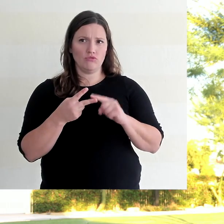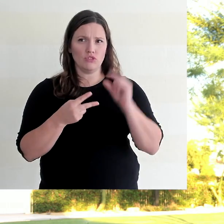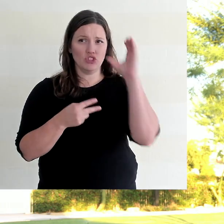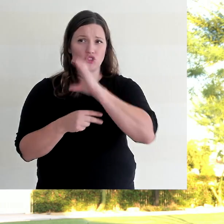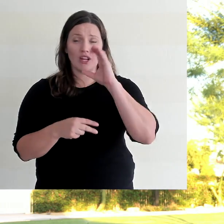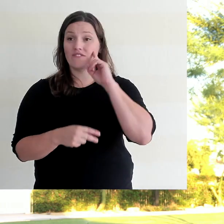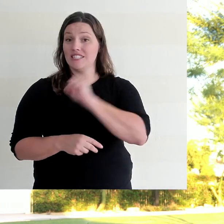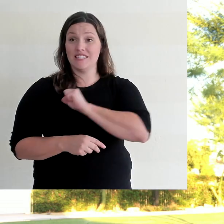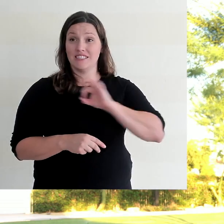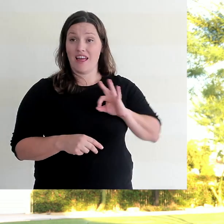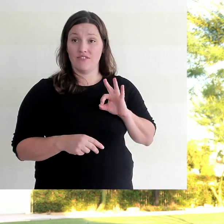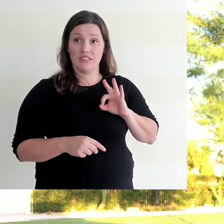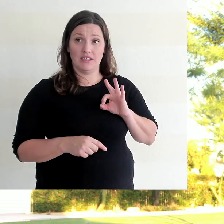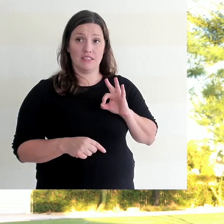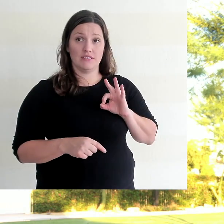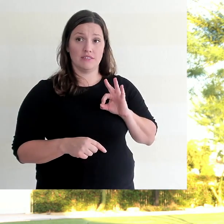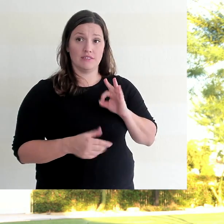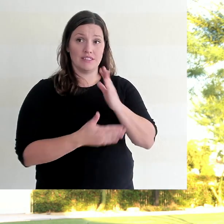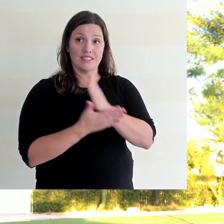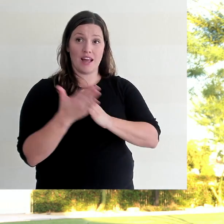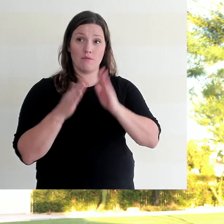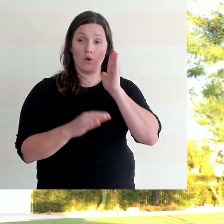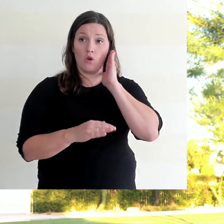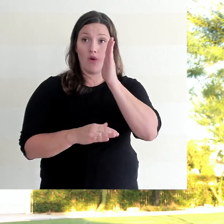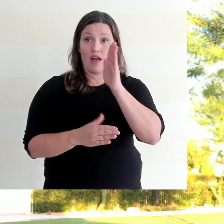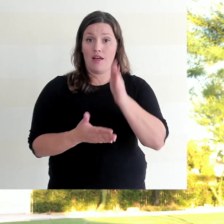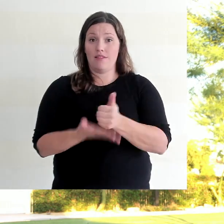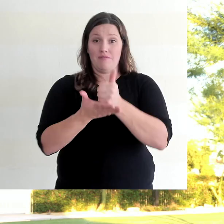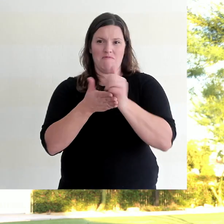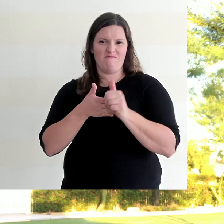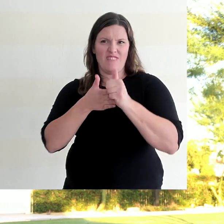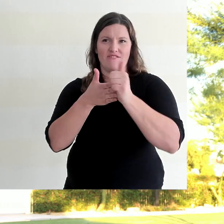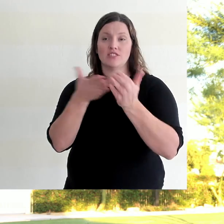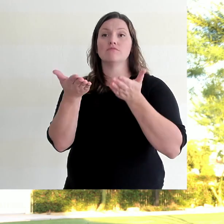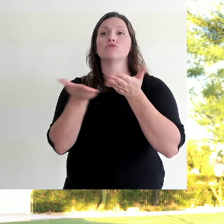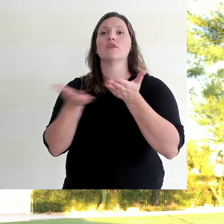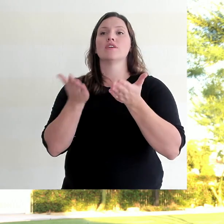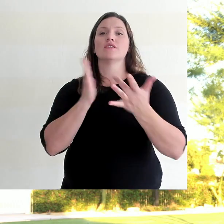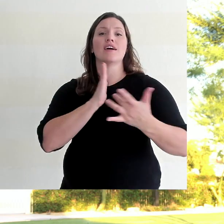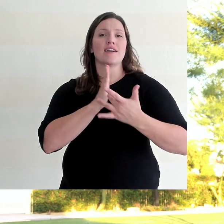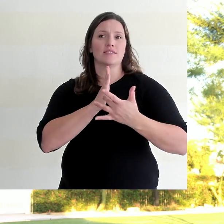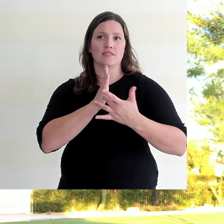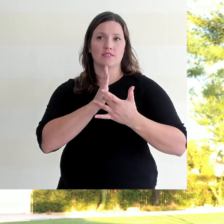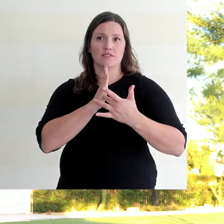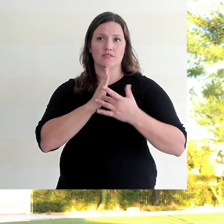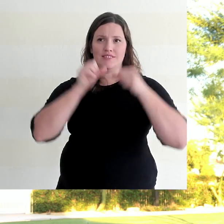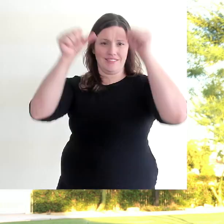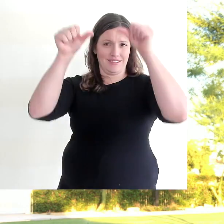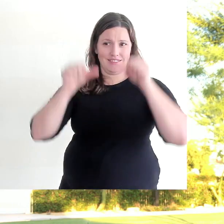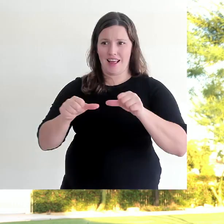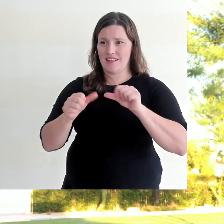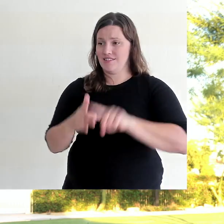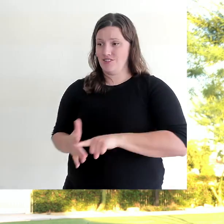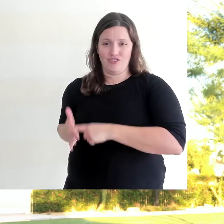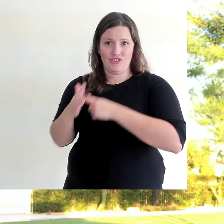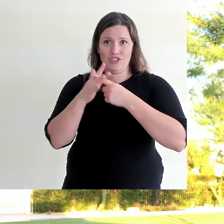take the lead on our worship technology, to prepare the slides that are on the screens from beginning to end, from the